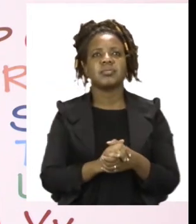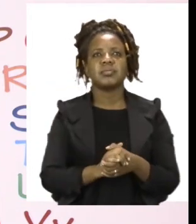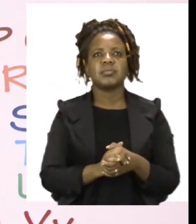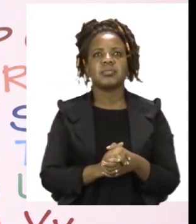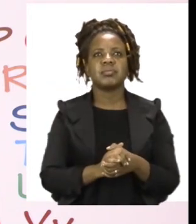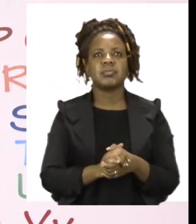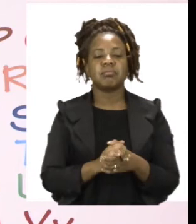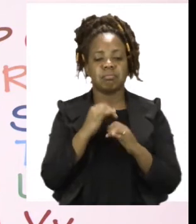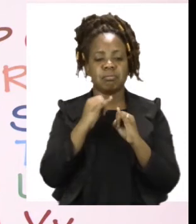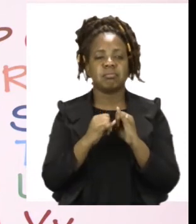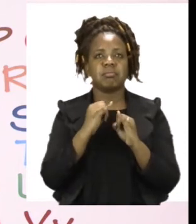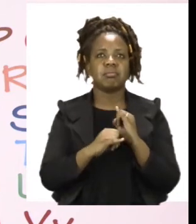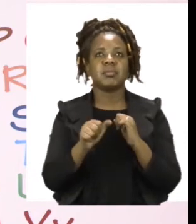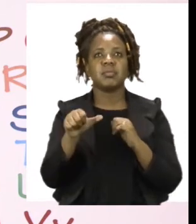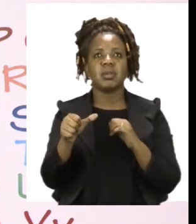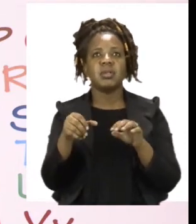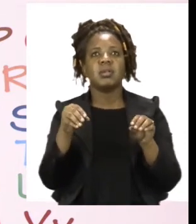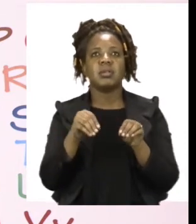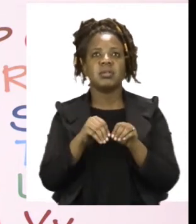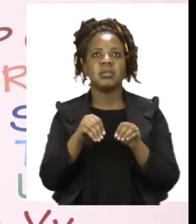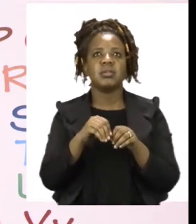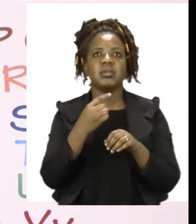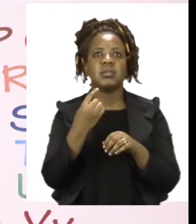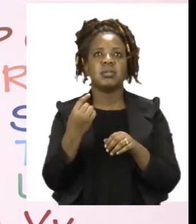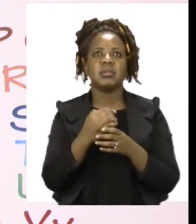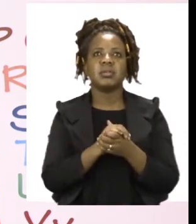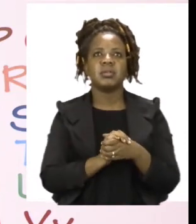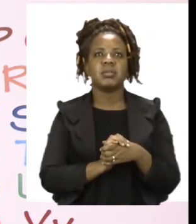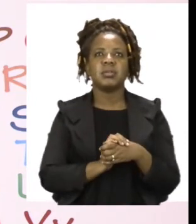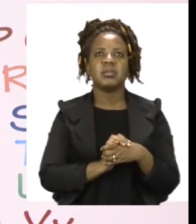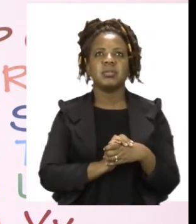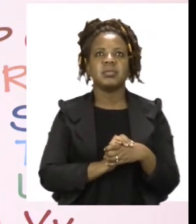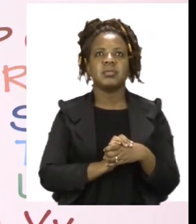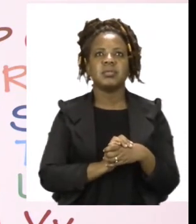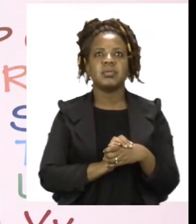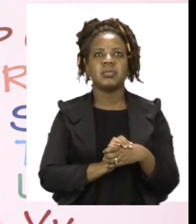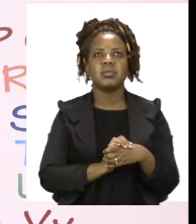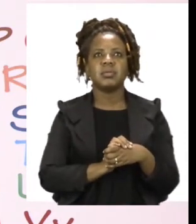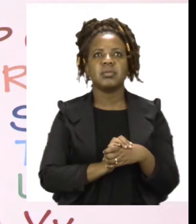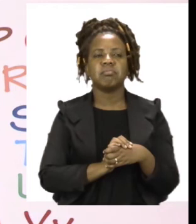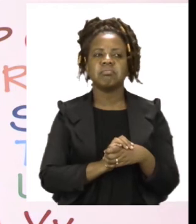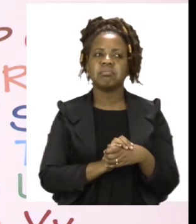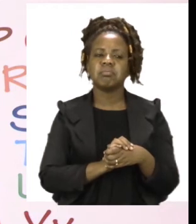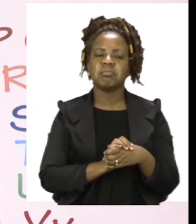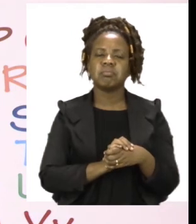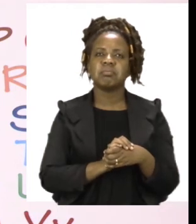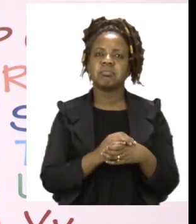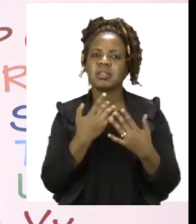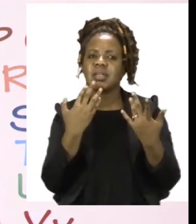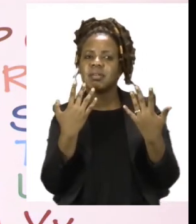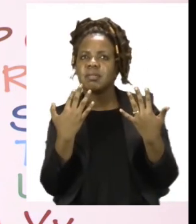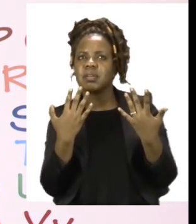I'm going to do and the rest you're going to do by yourself. Would you like me to use counters or would you like me to use my fingers?